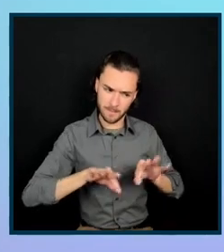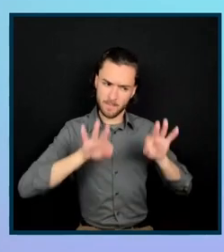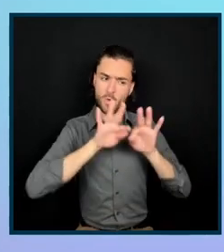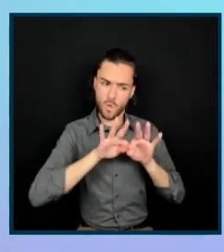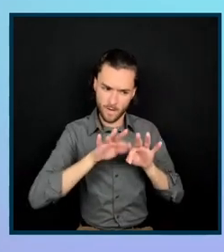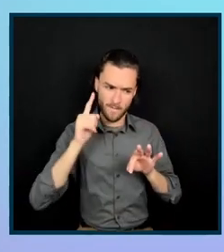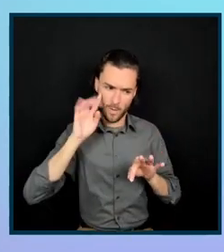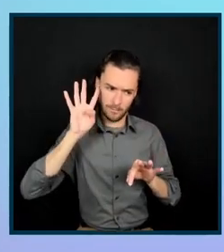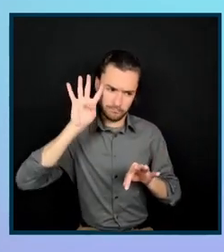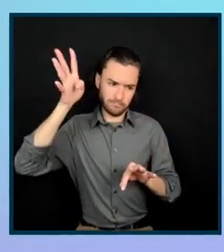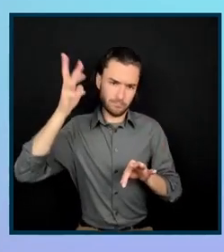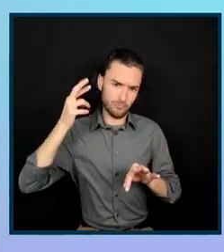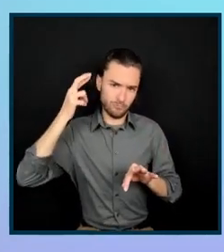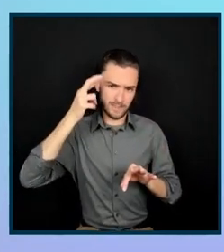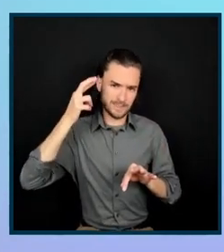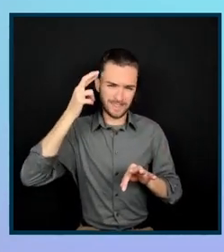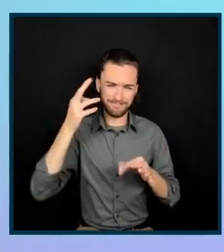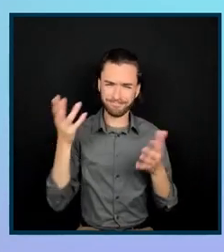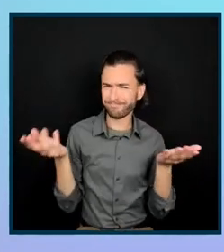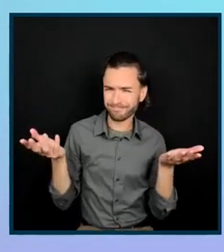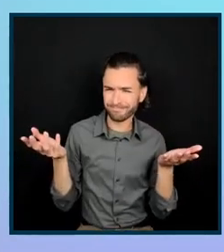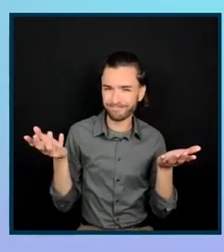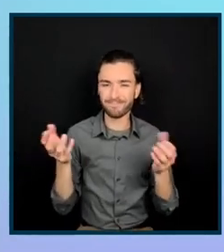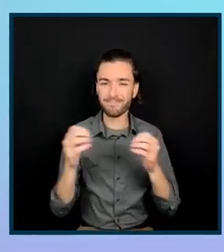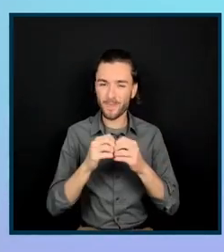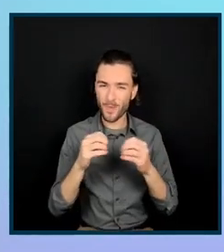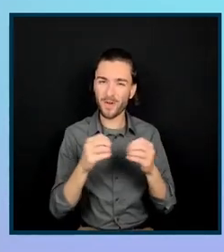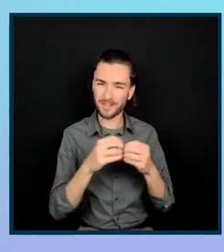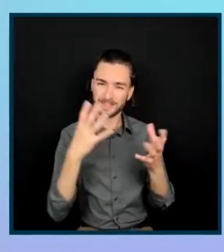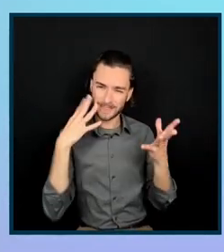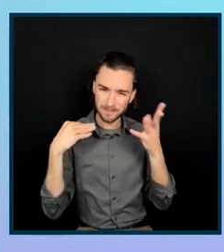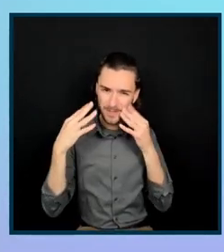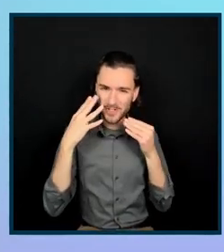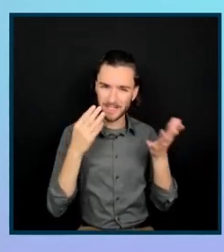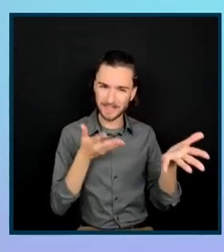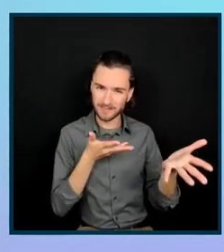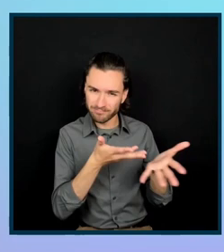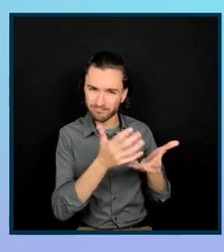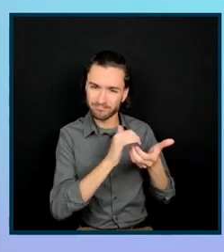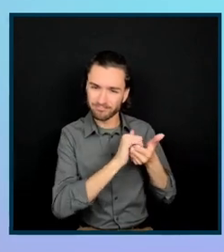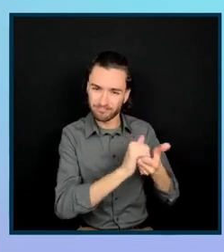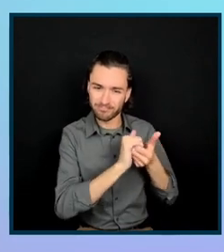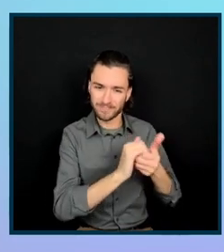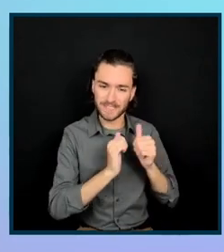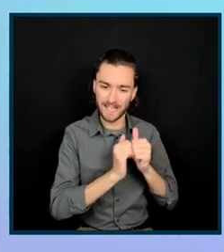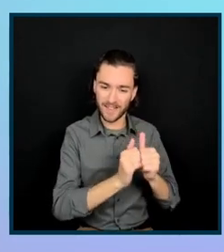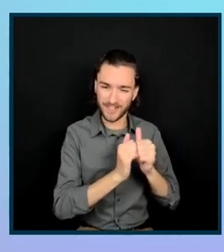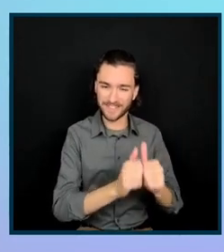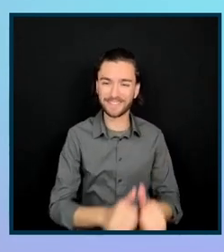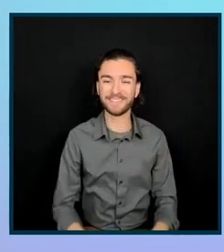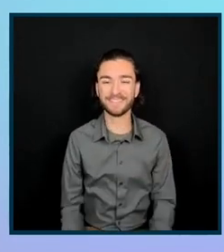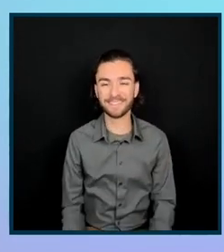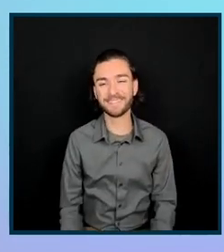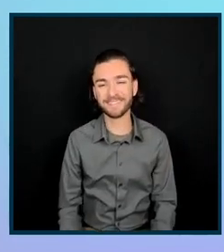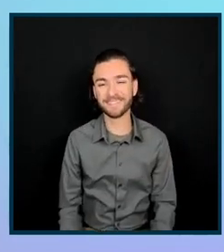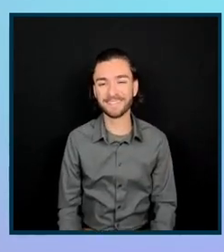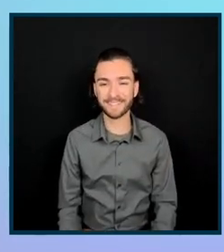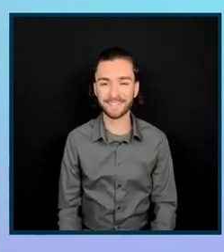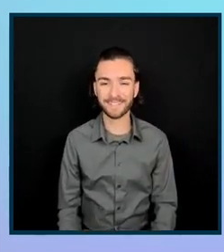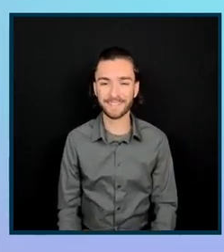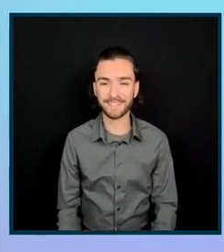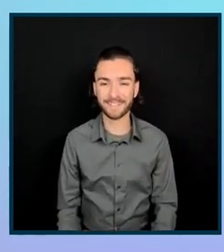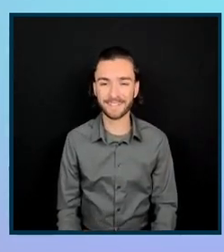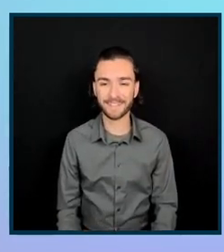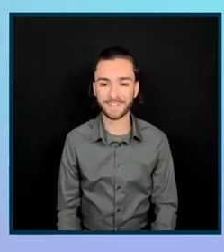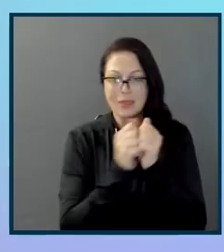when it's more of an experience, you know, that we all bring value to the workshop and that we all, you know, can learn together. So, I hope I answered your